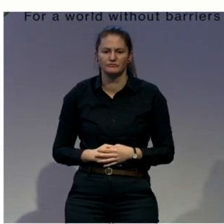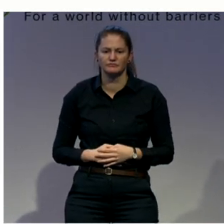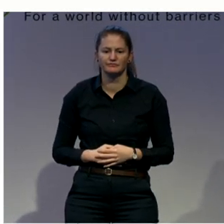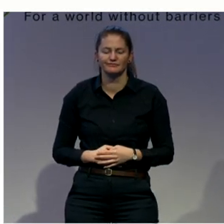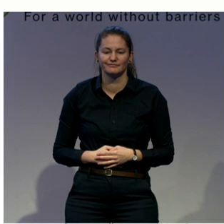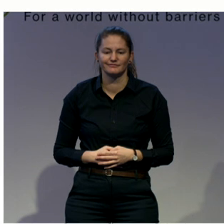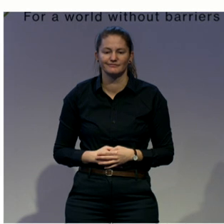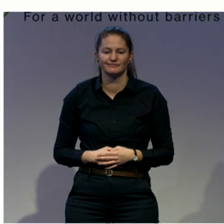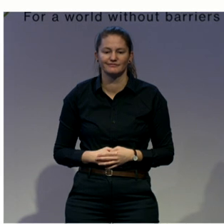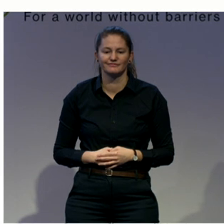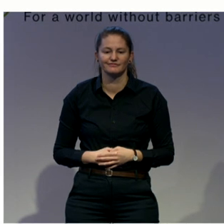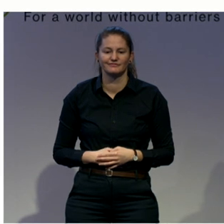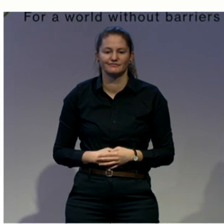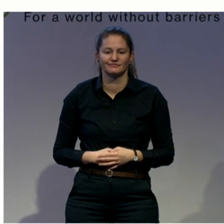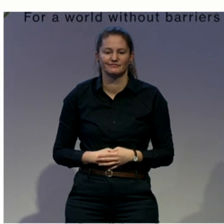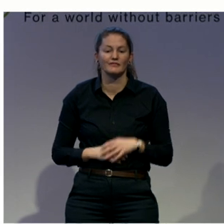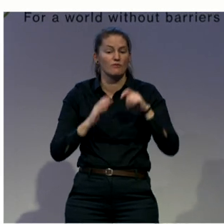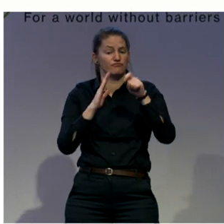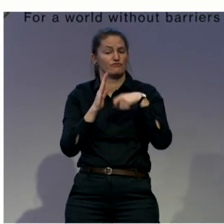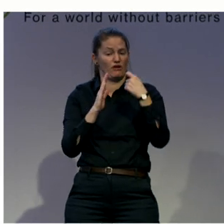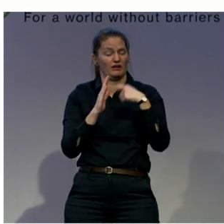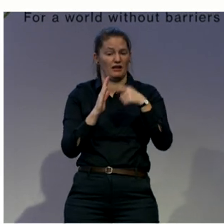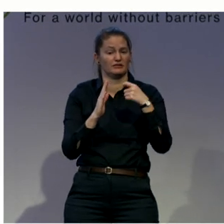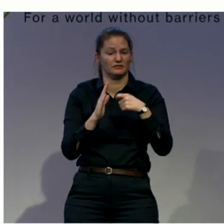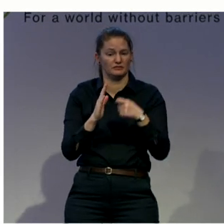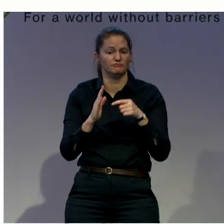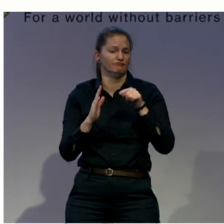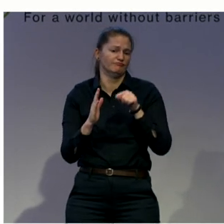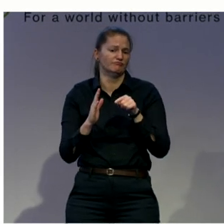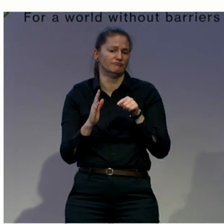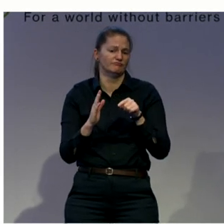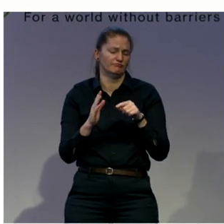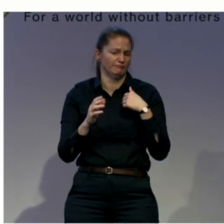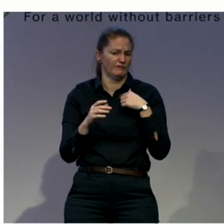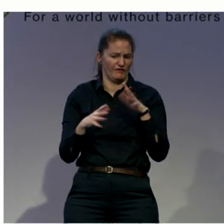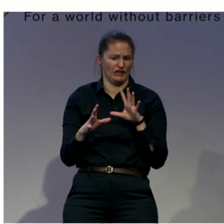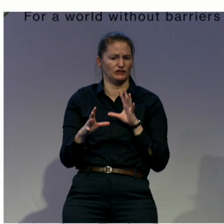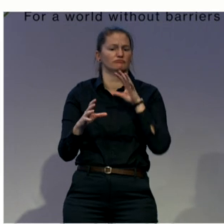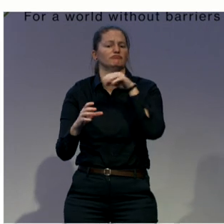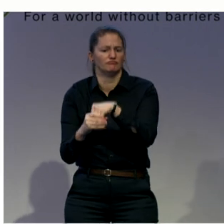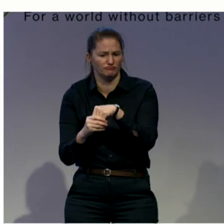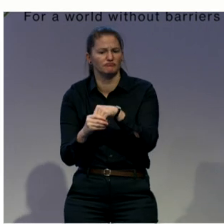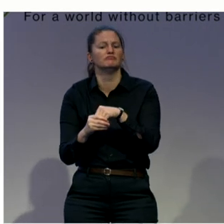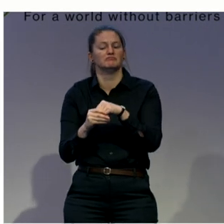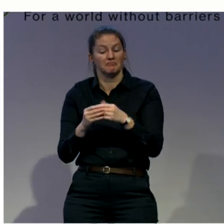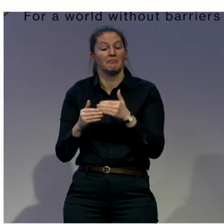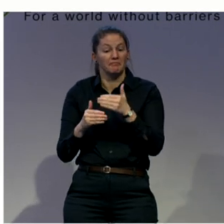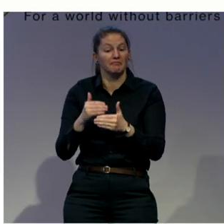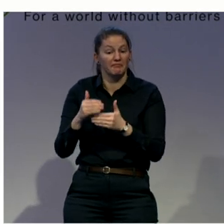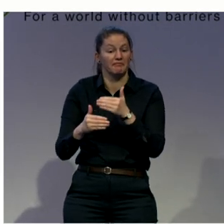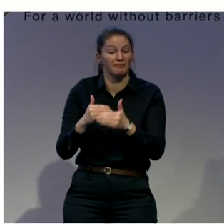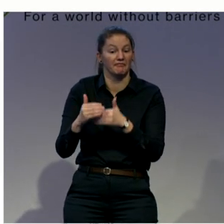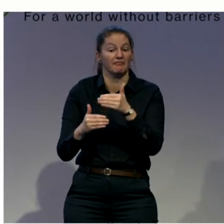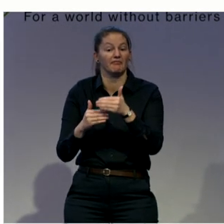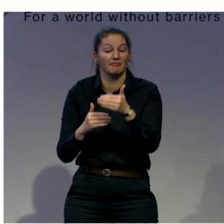This is a project that I was involved in before joining Human Rights Watch. Now I'm a senior researcher at Human